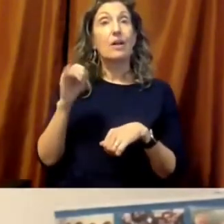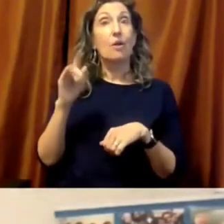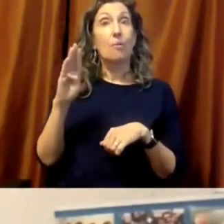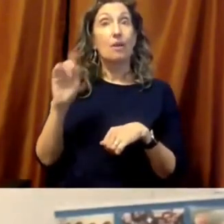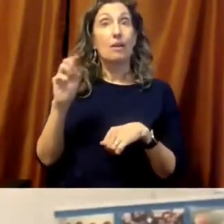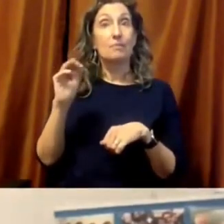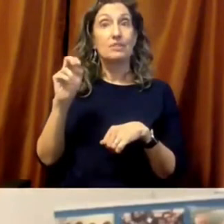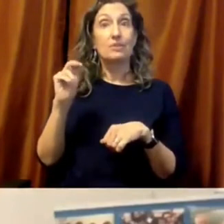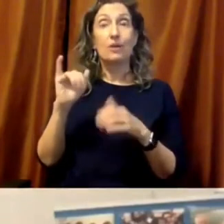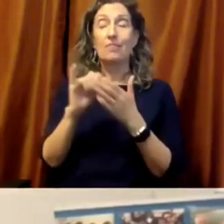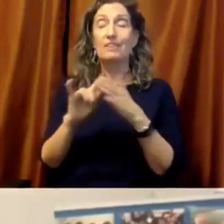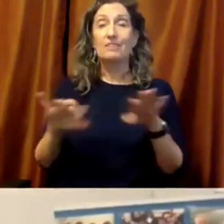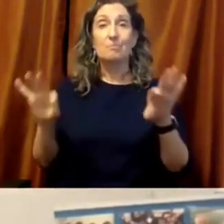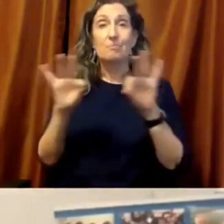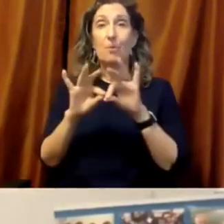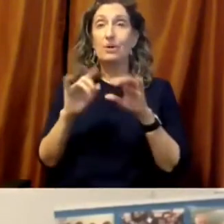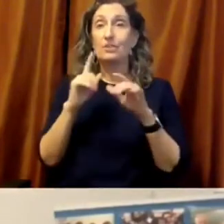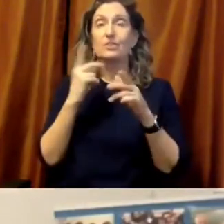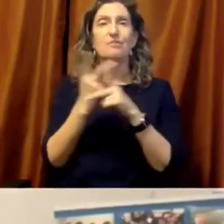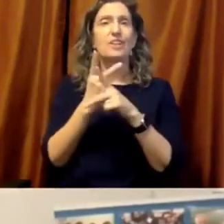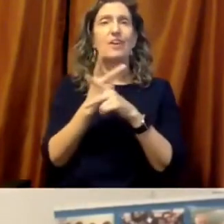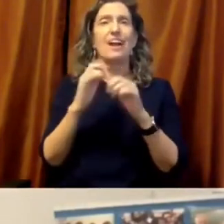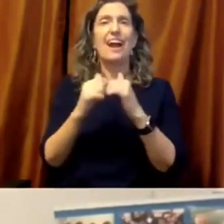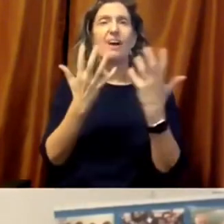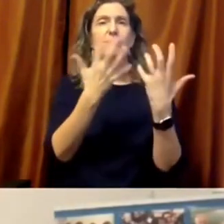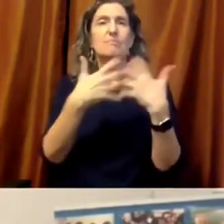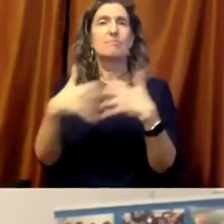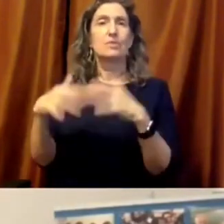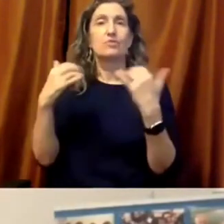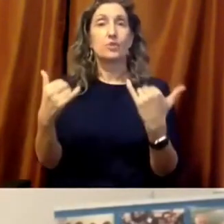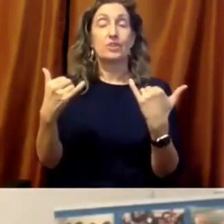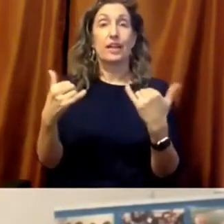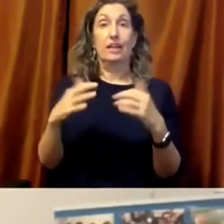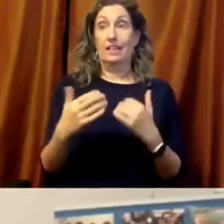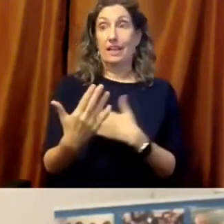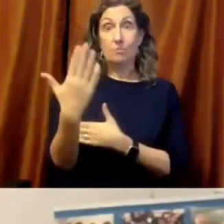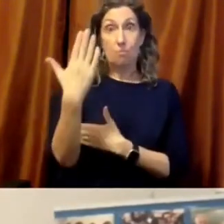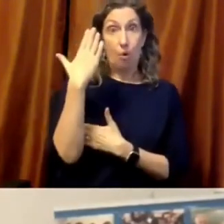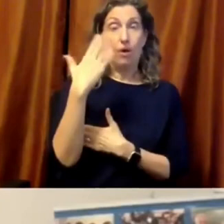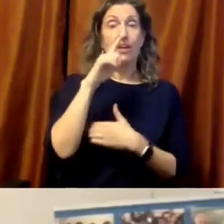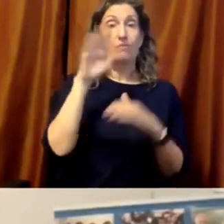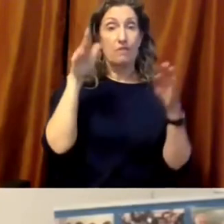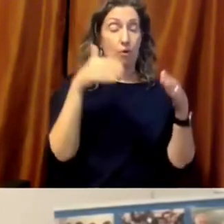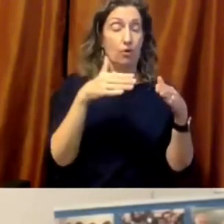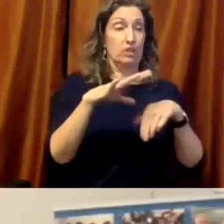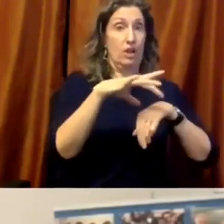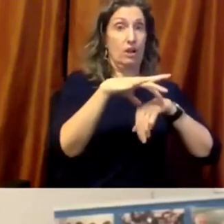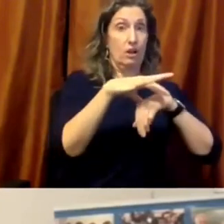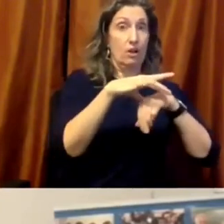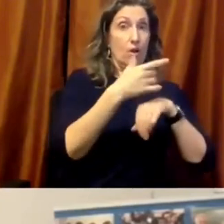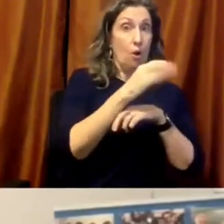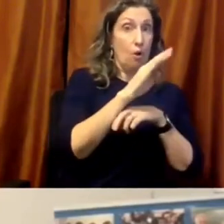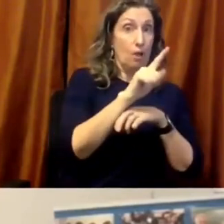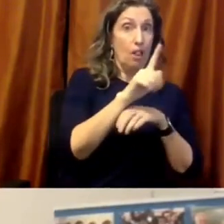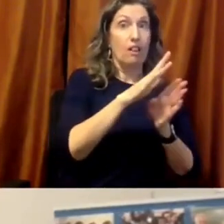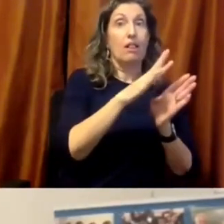look from the global to the national to the local, and the afternoon will be focused on people at the frontline and